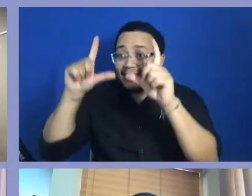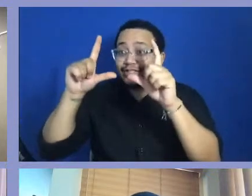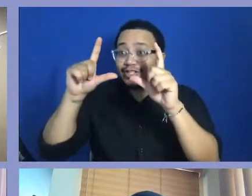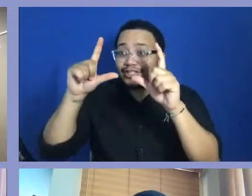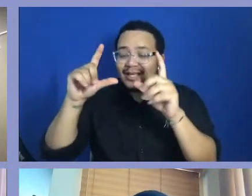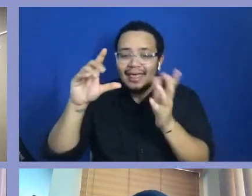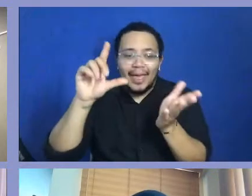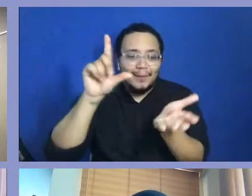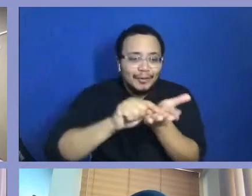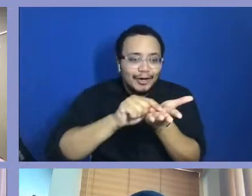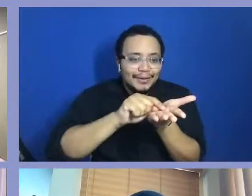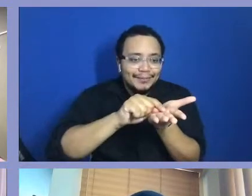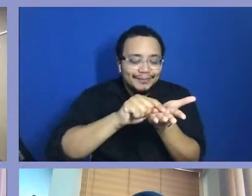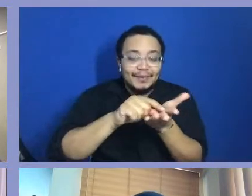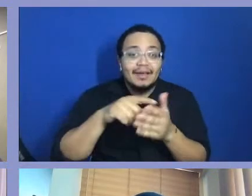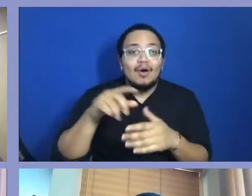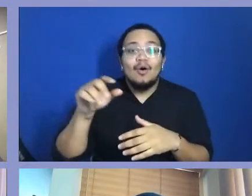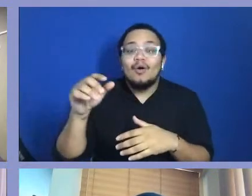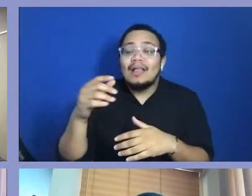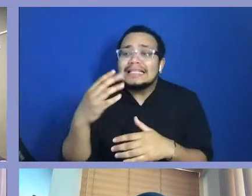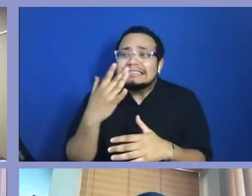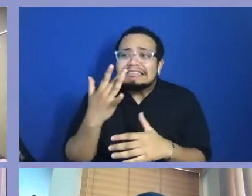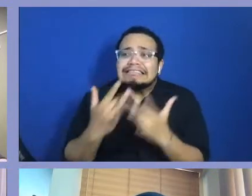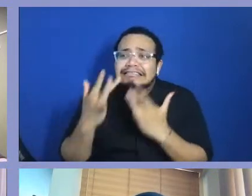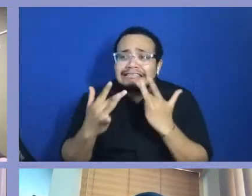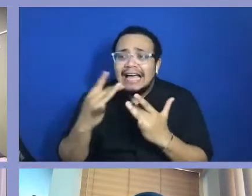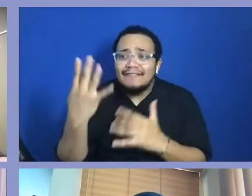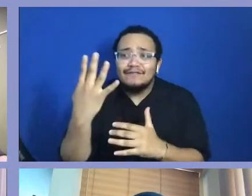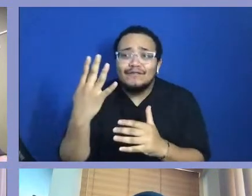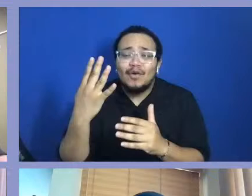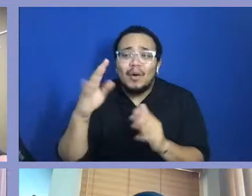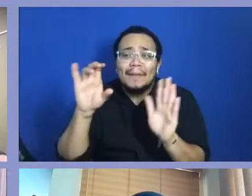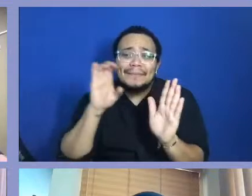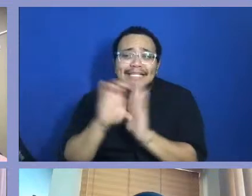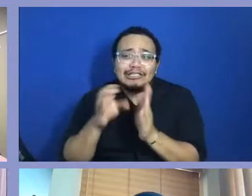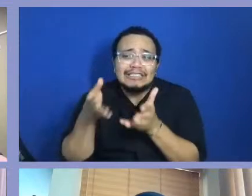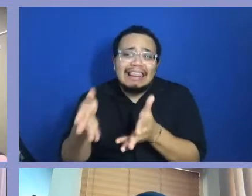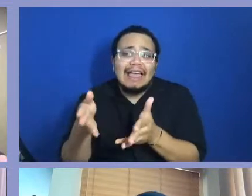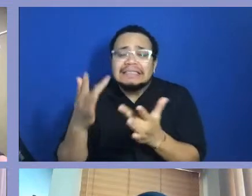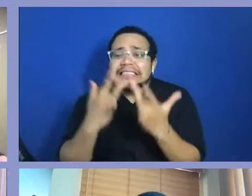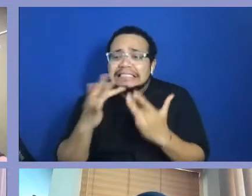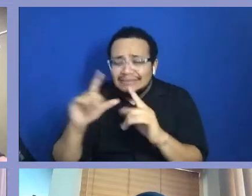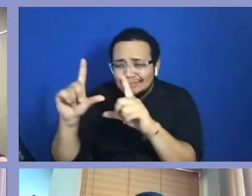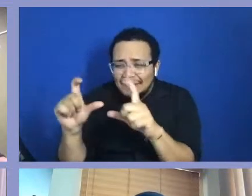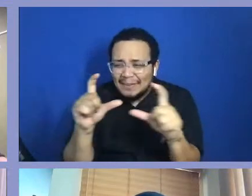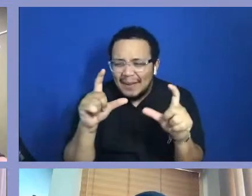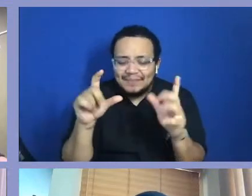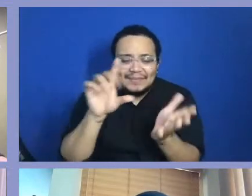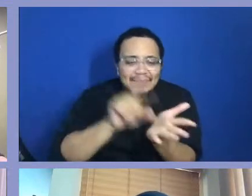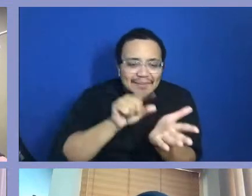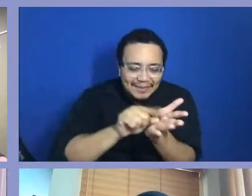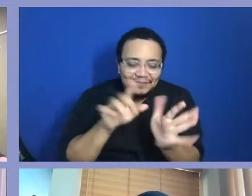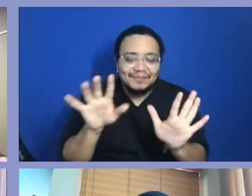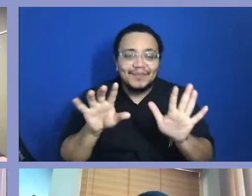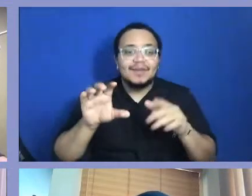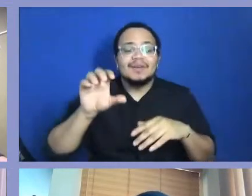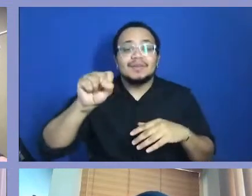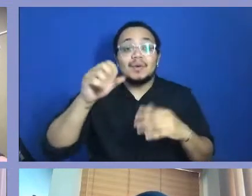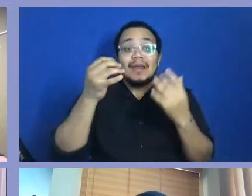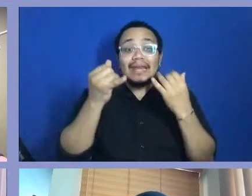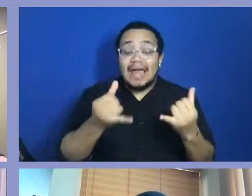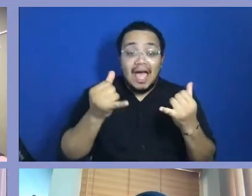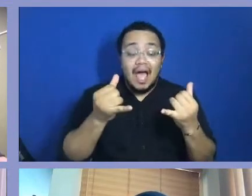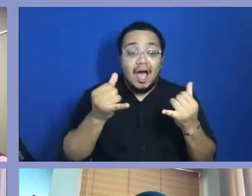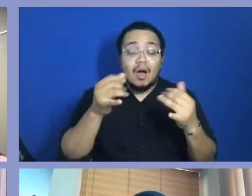out and I'm going to go get a friend. Like, it was a thing to take photos. And, you know, I think that the idea of social media has now encouraged